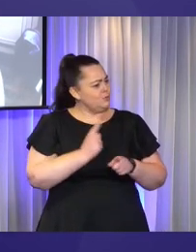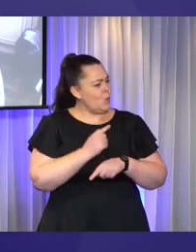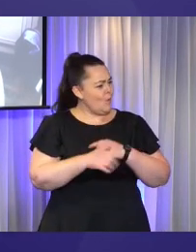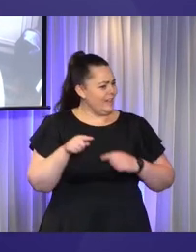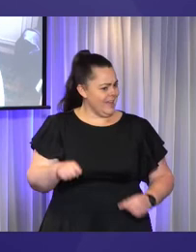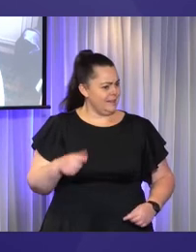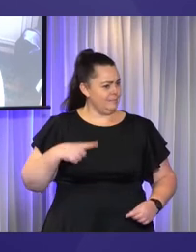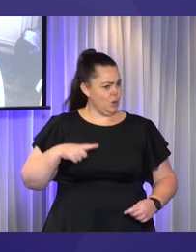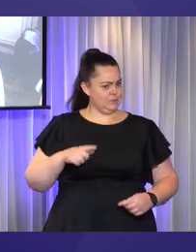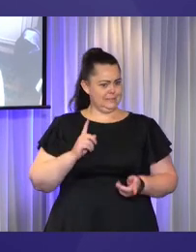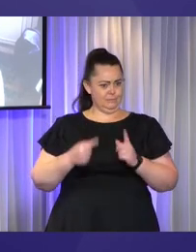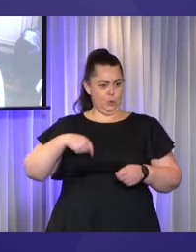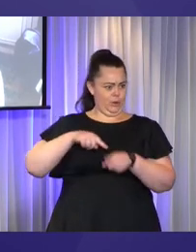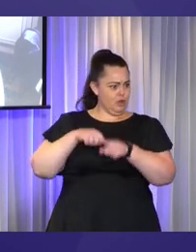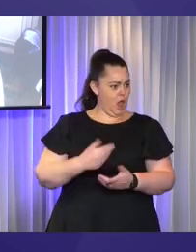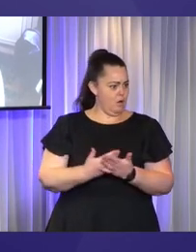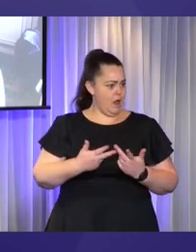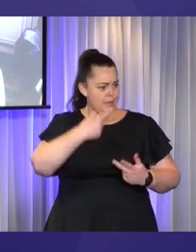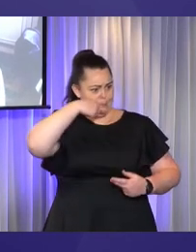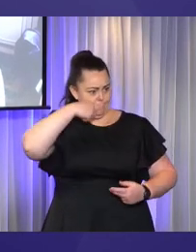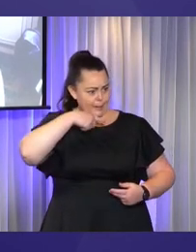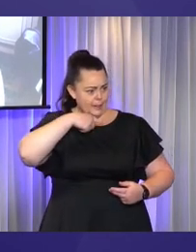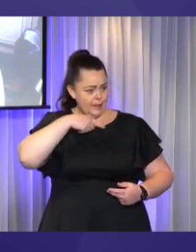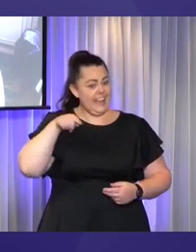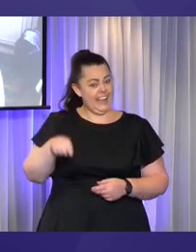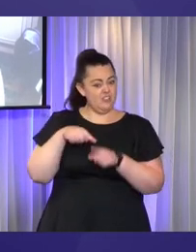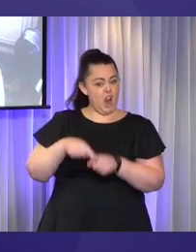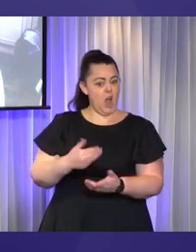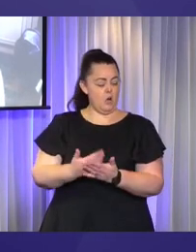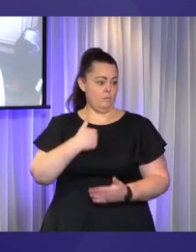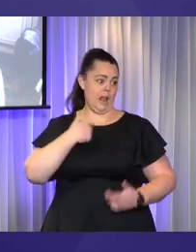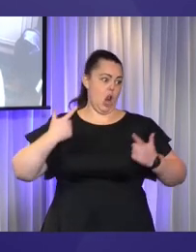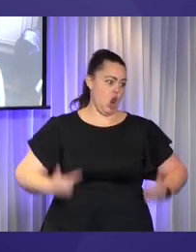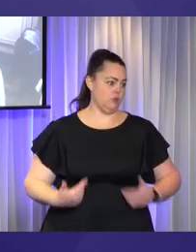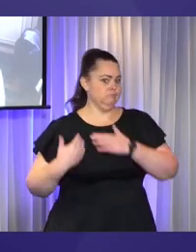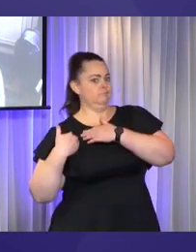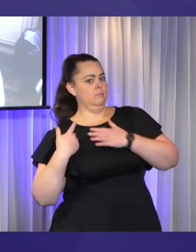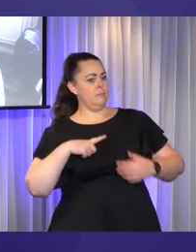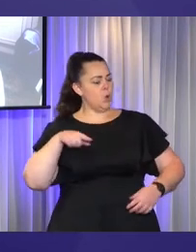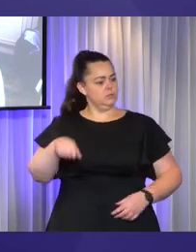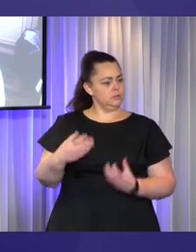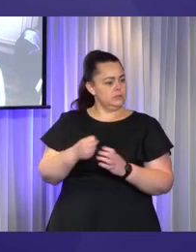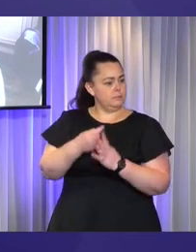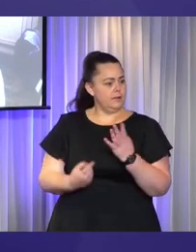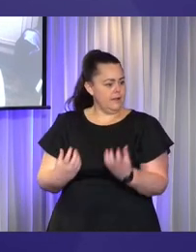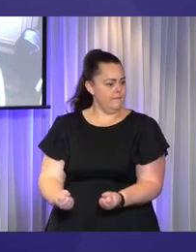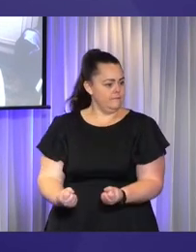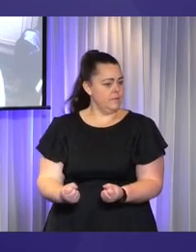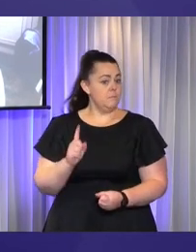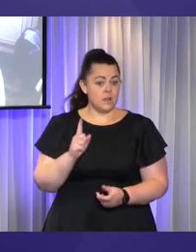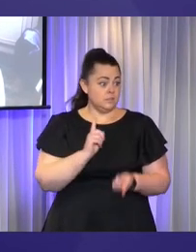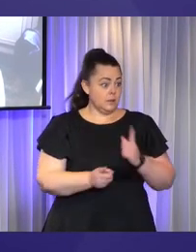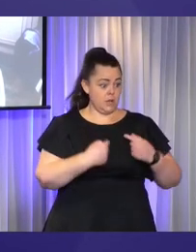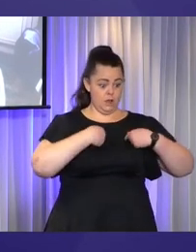which is sometimes expected of me because he has a disability. And there are times when my own disability is so depleting